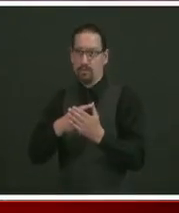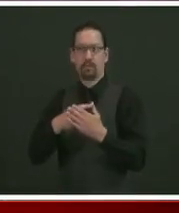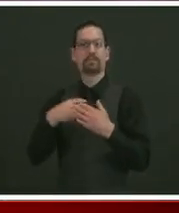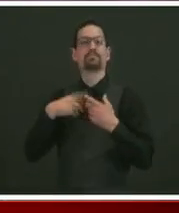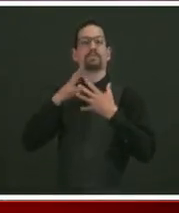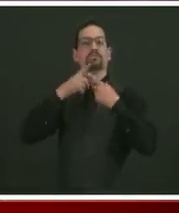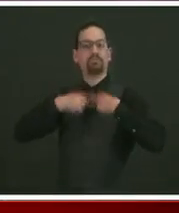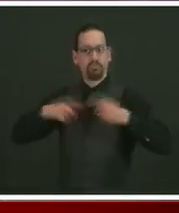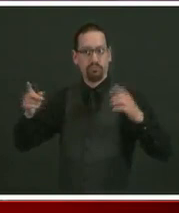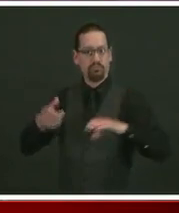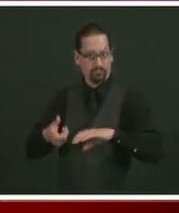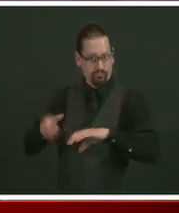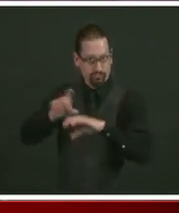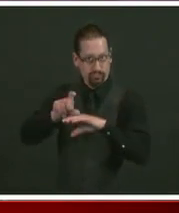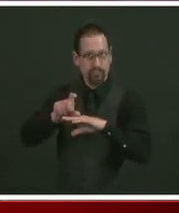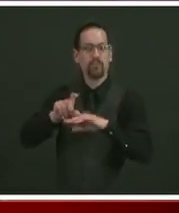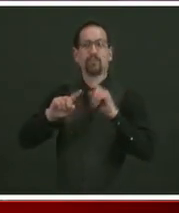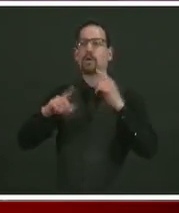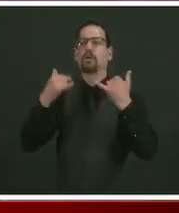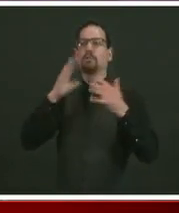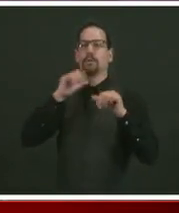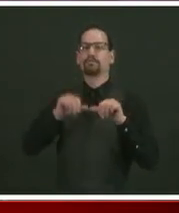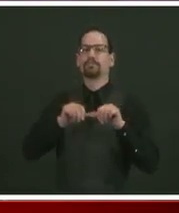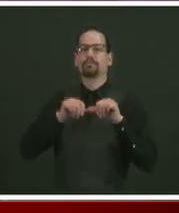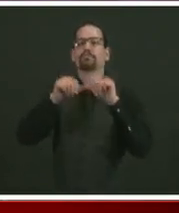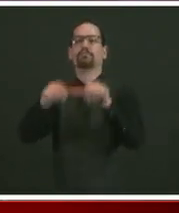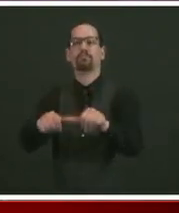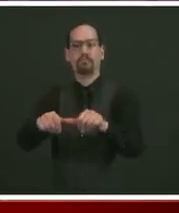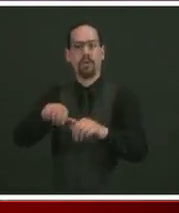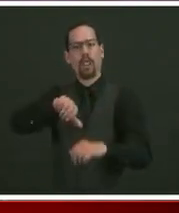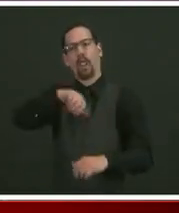we're going to continue that initiative for another two weeks